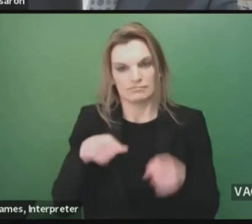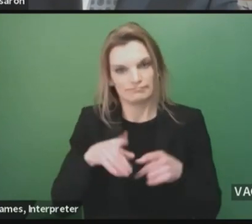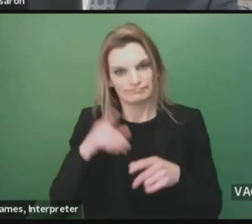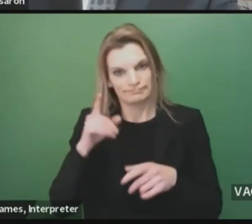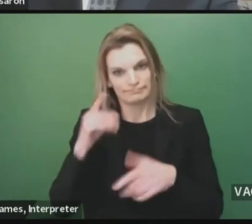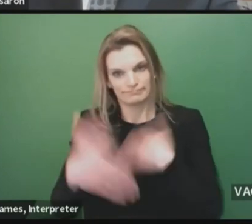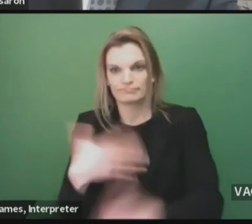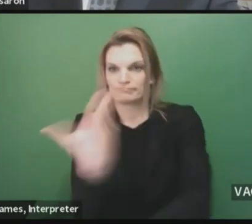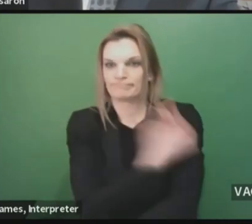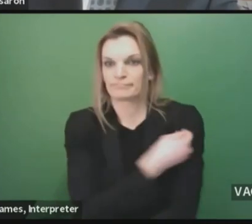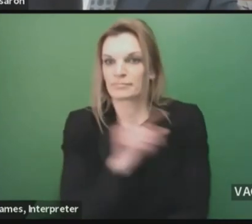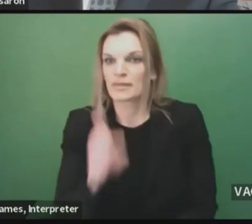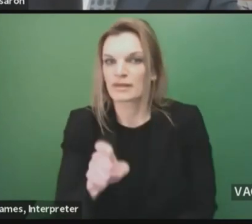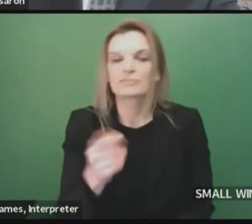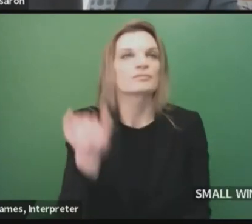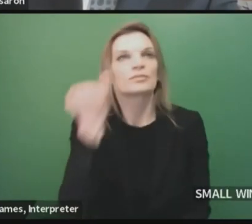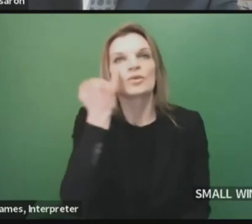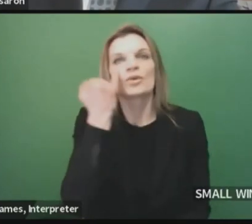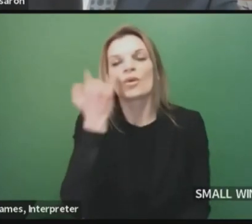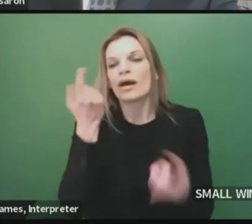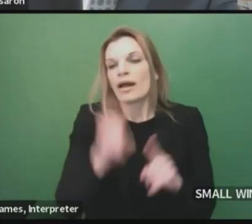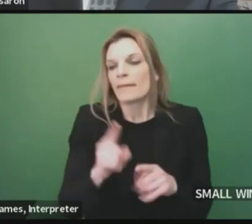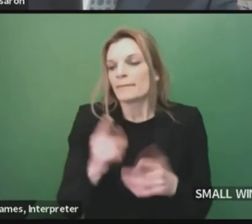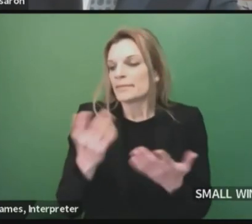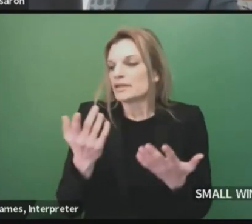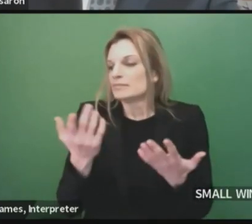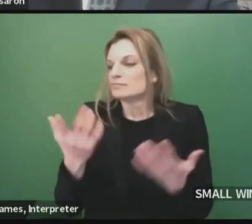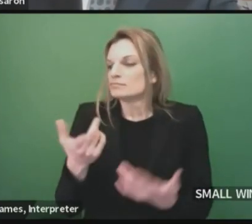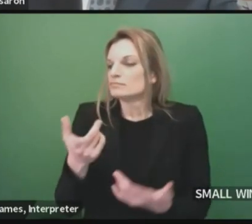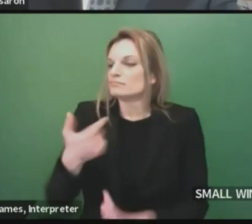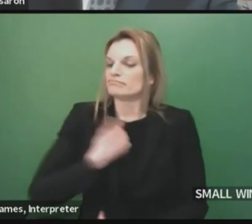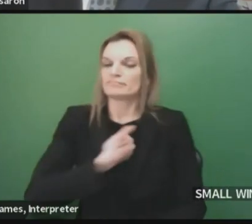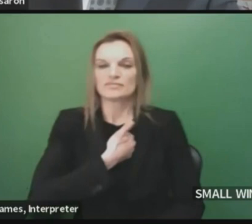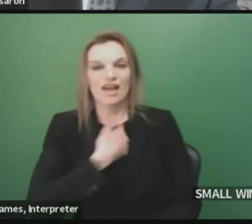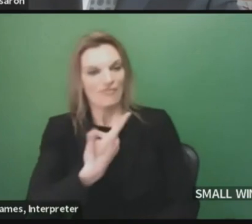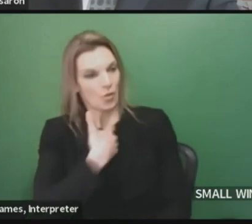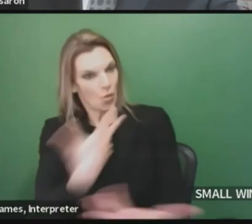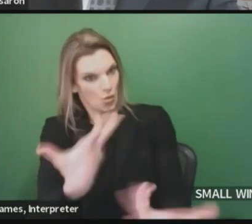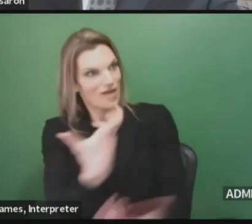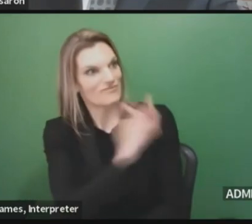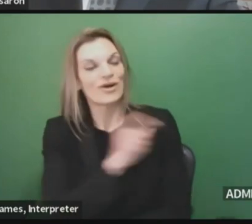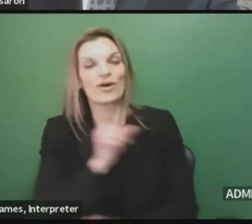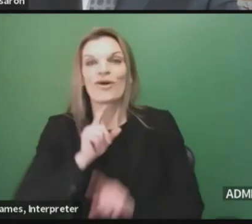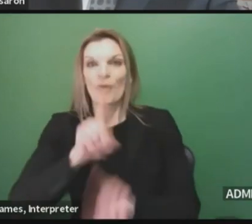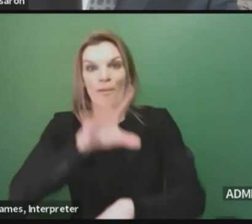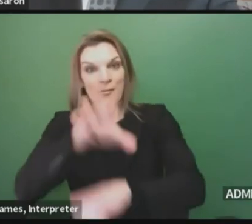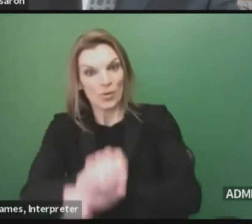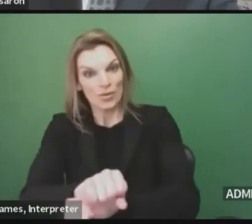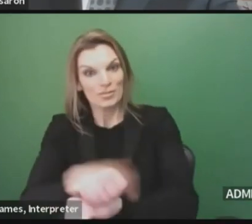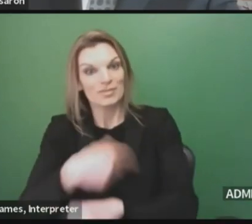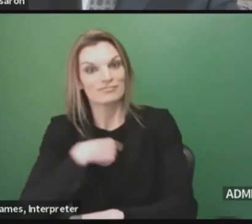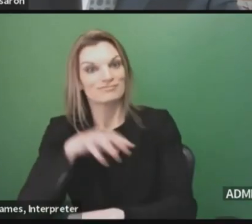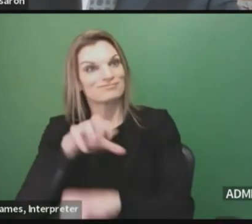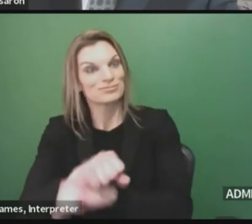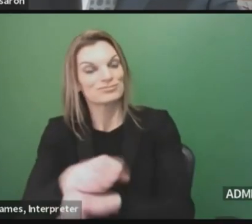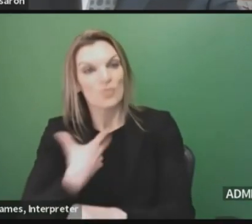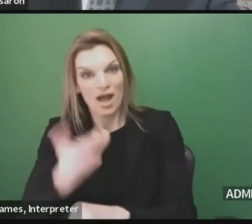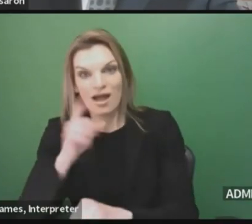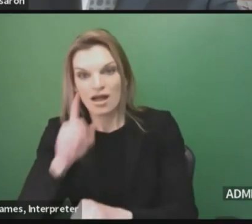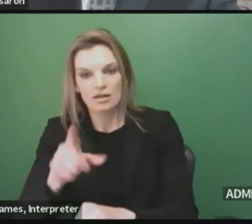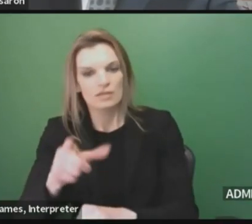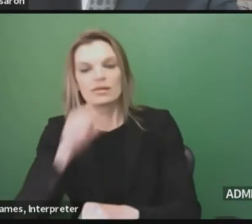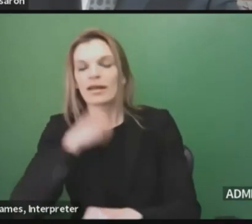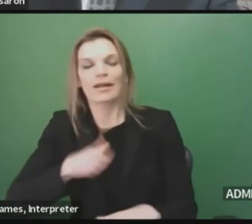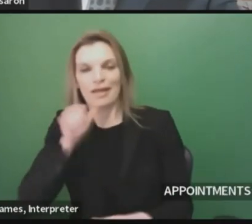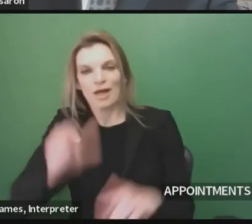appointments aren't kept, some people for whatever reason don't make it to their appointment, we don't want to run the risk of letting a vaccine go